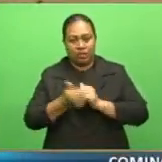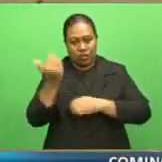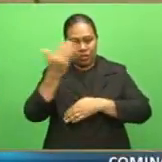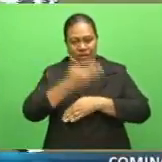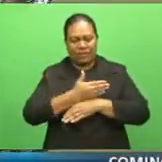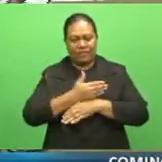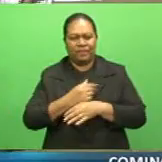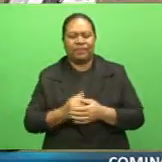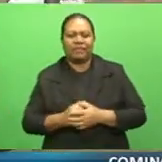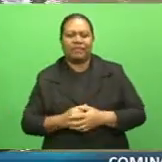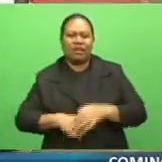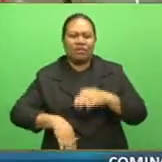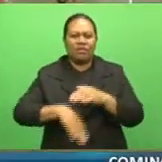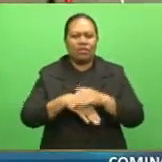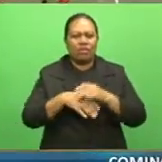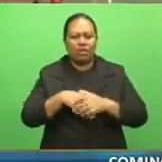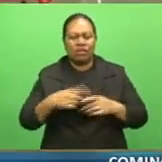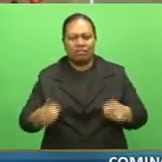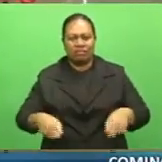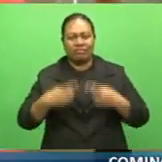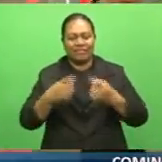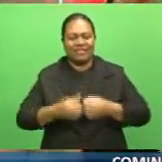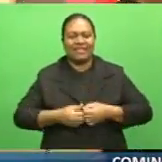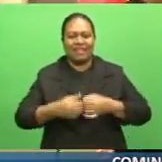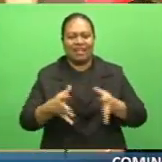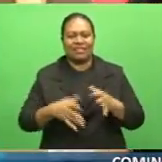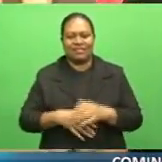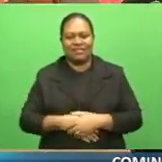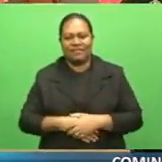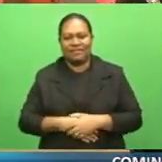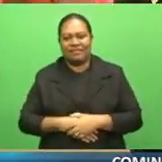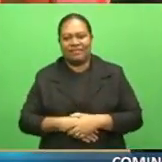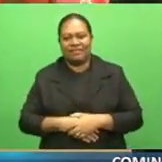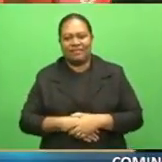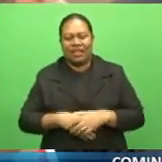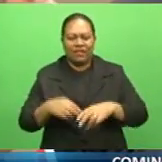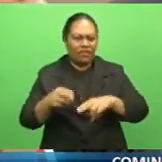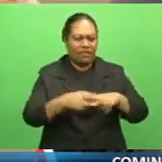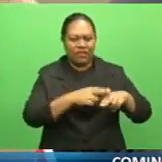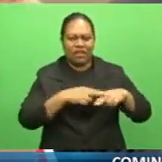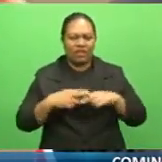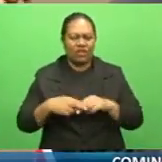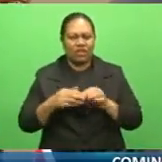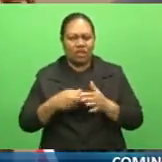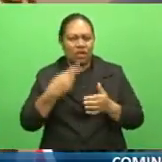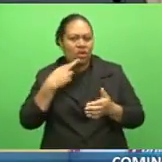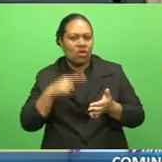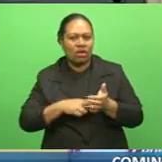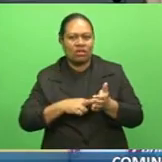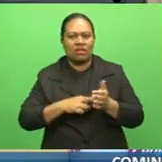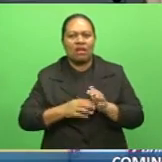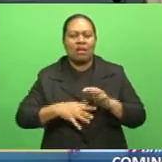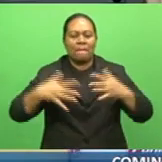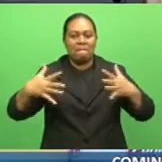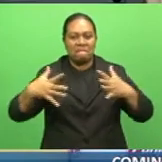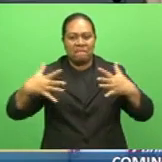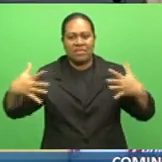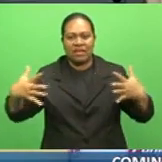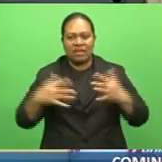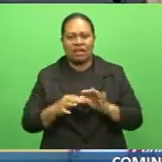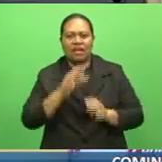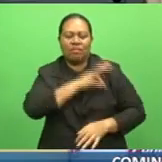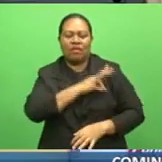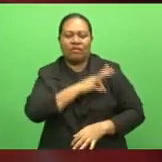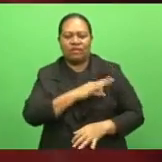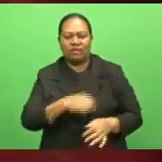First football tournament of the year starts. And Fiji FAA records massive profit. This and more after the